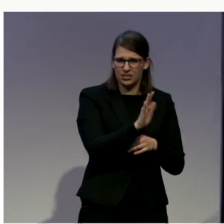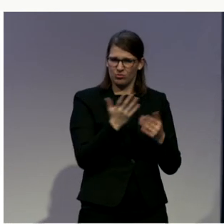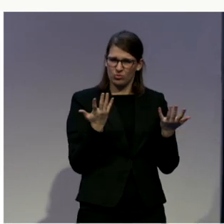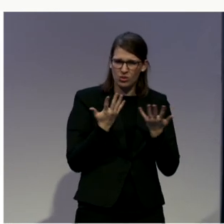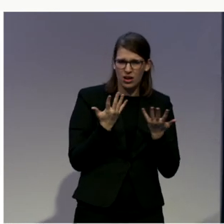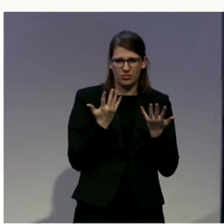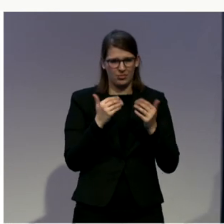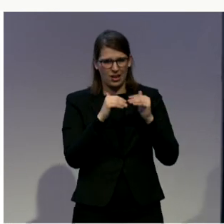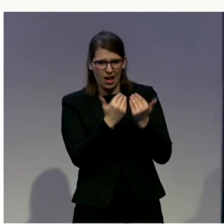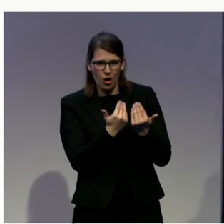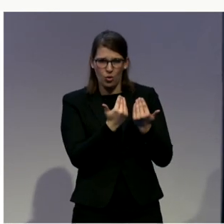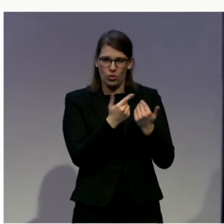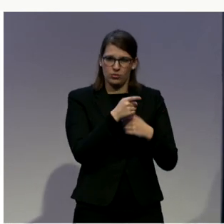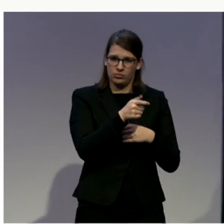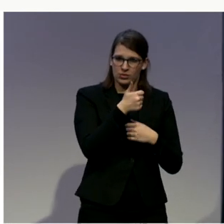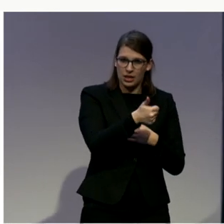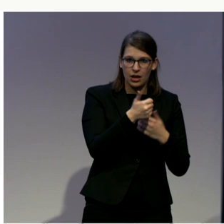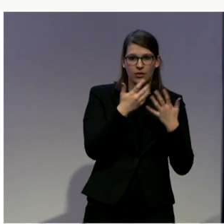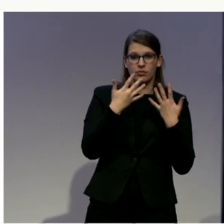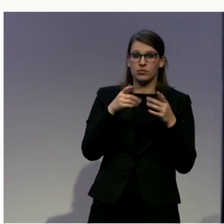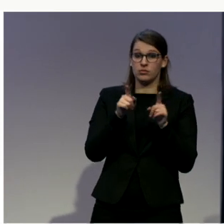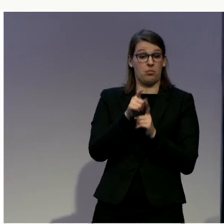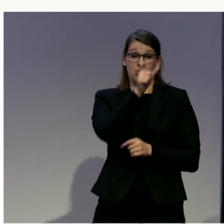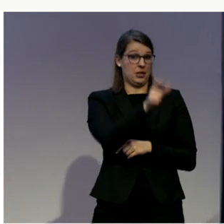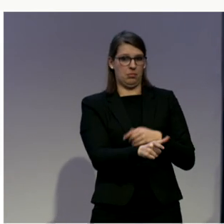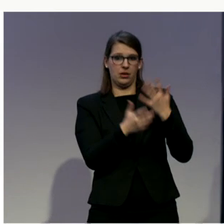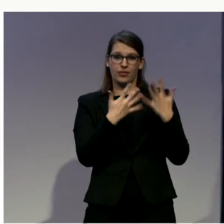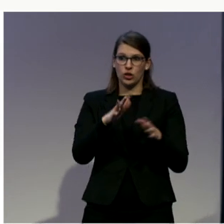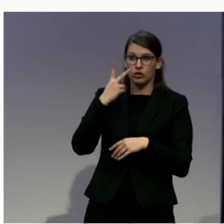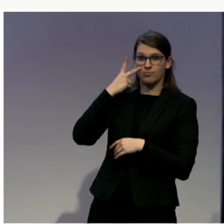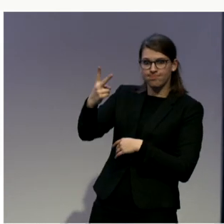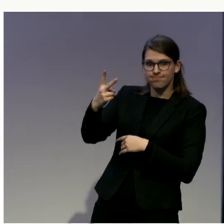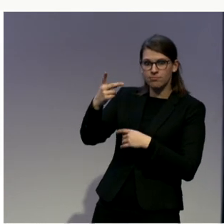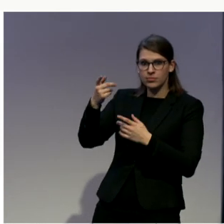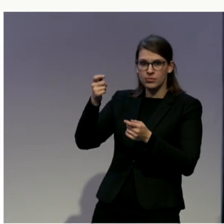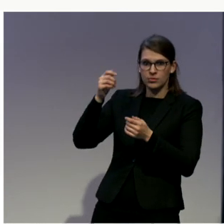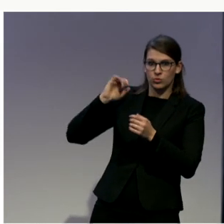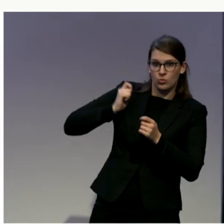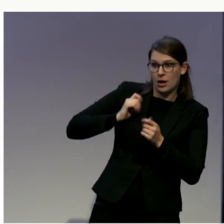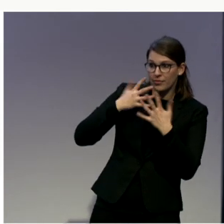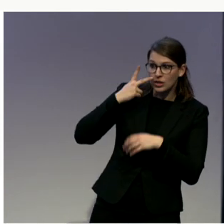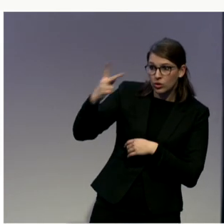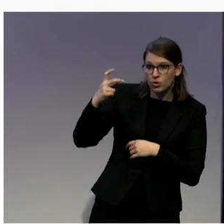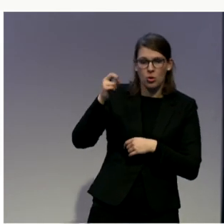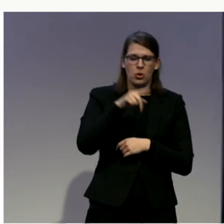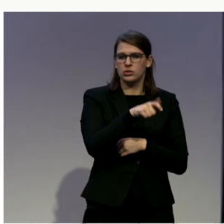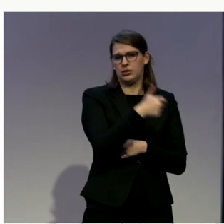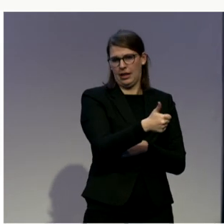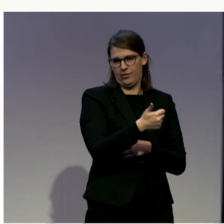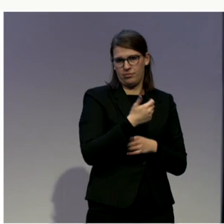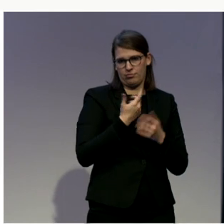perpetrators. And normally for society it's okay when they are victims, but when they are perpetrators,